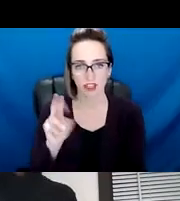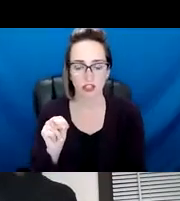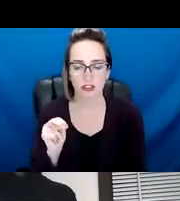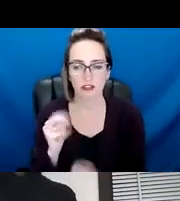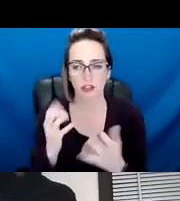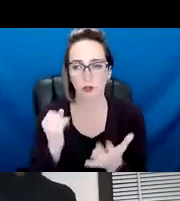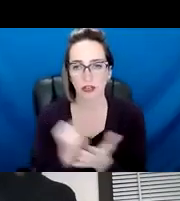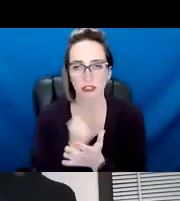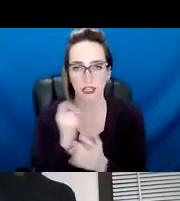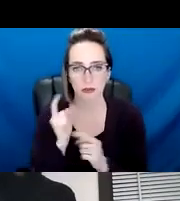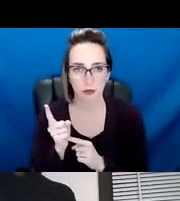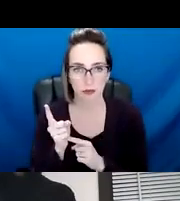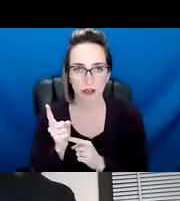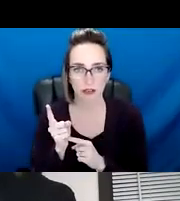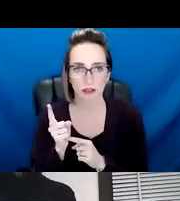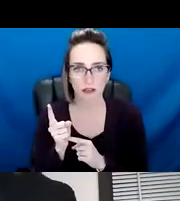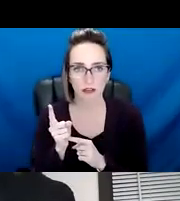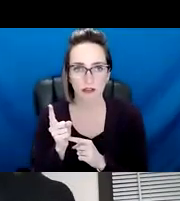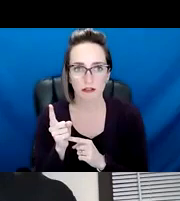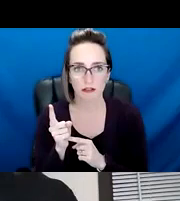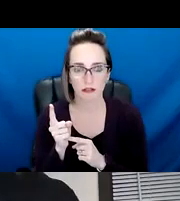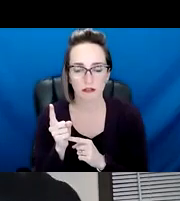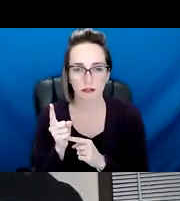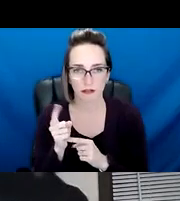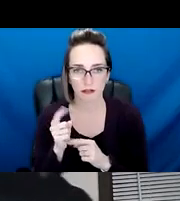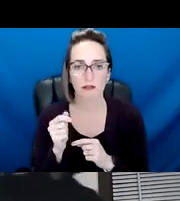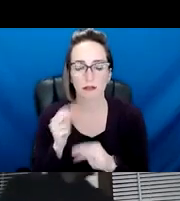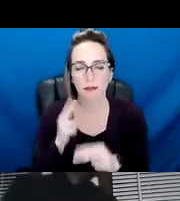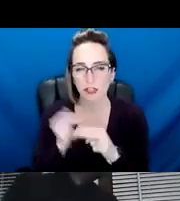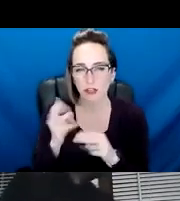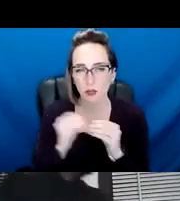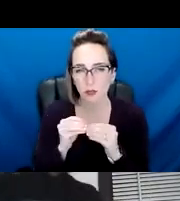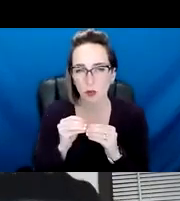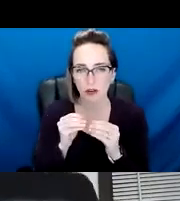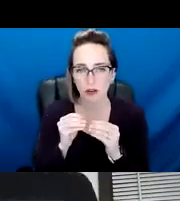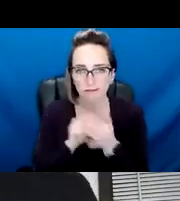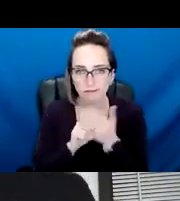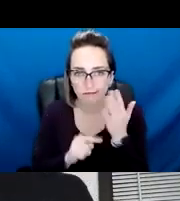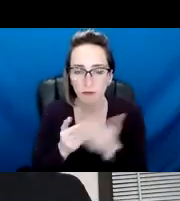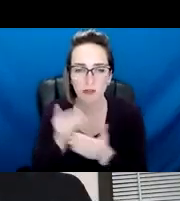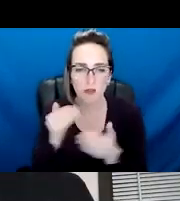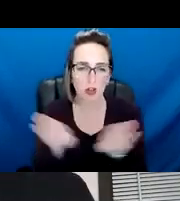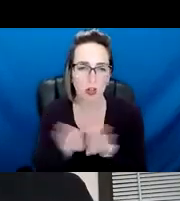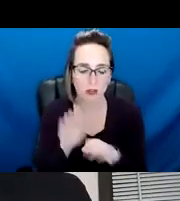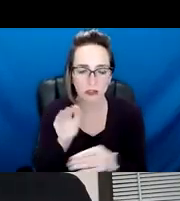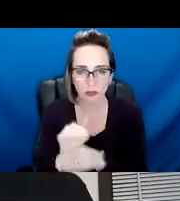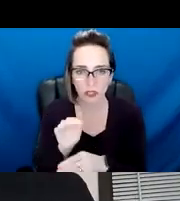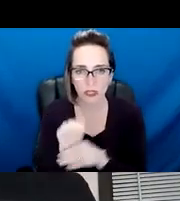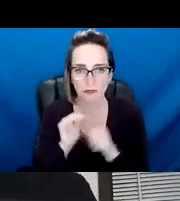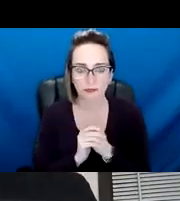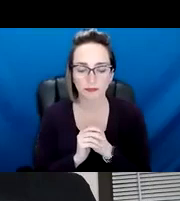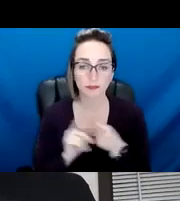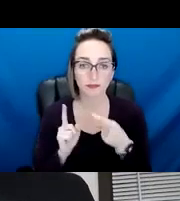um, to a couple other items that I wanted to be sure that we mentioned on this meeting tonight. Um, and the first is